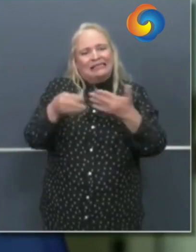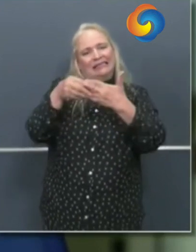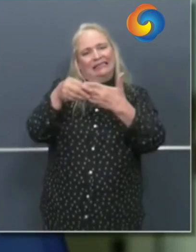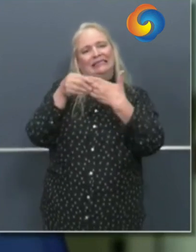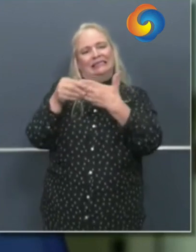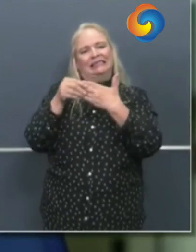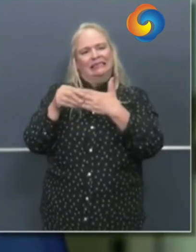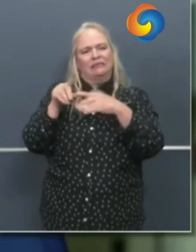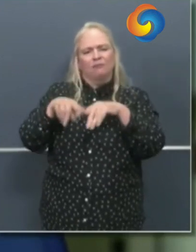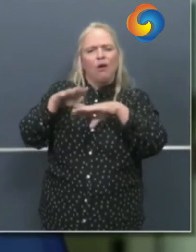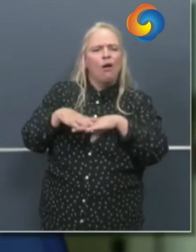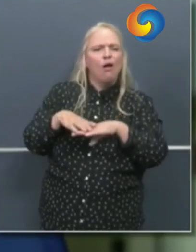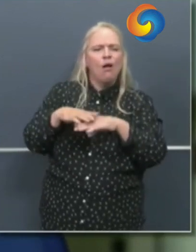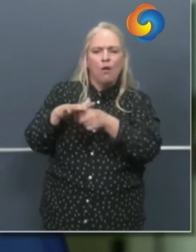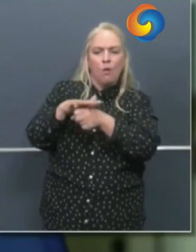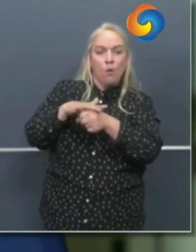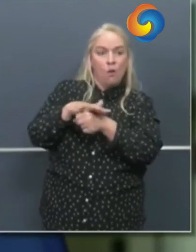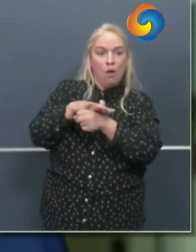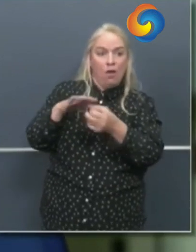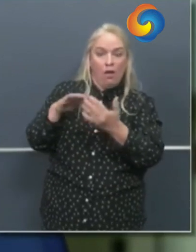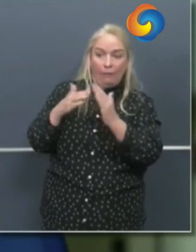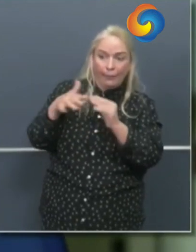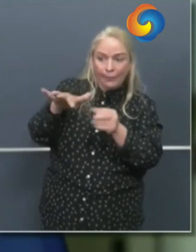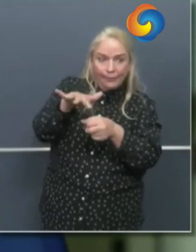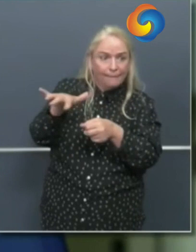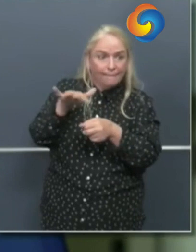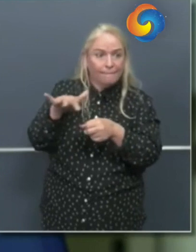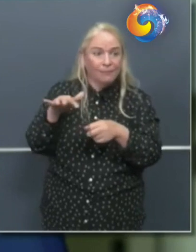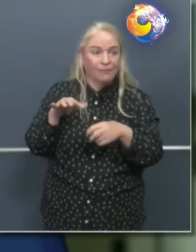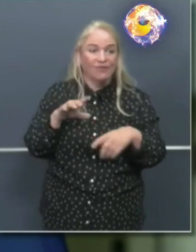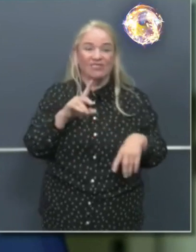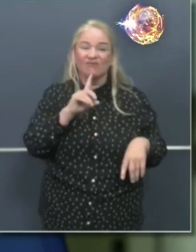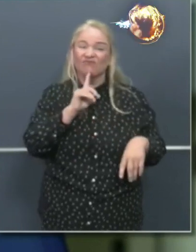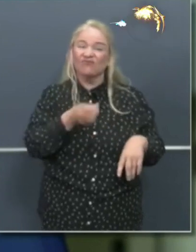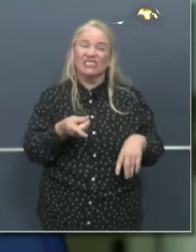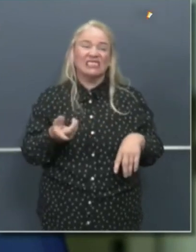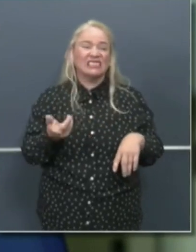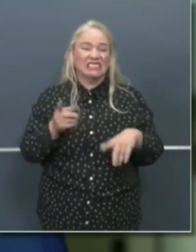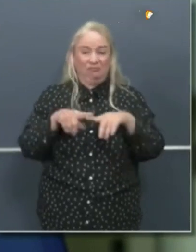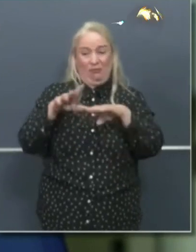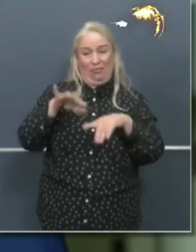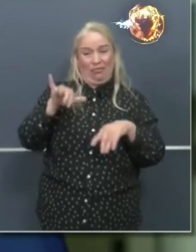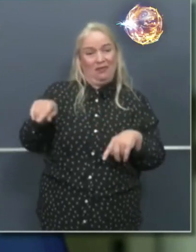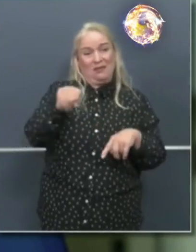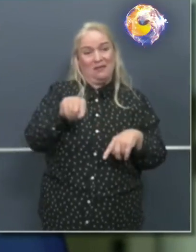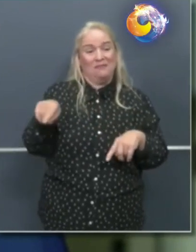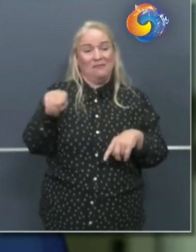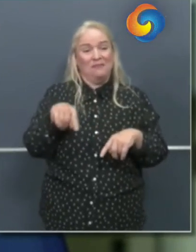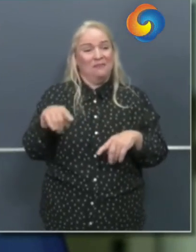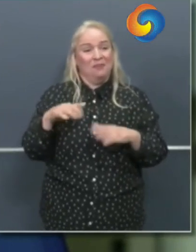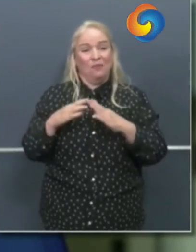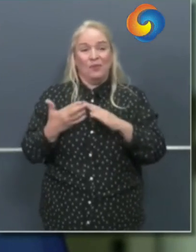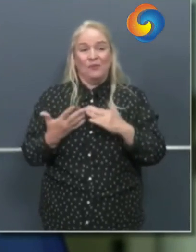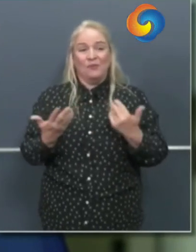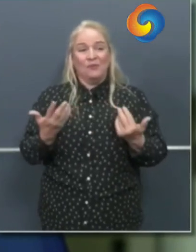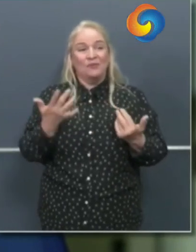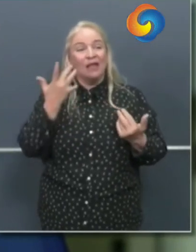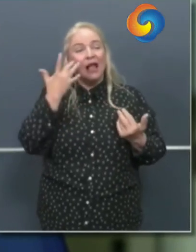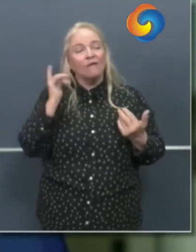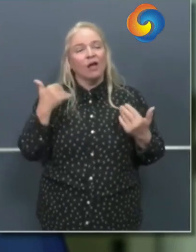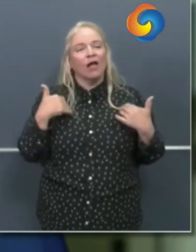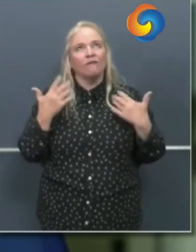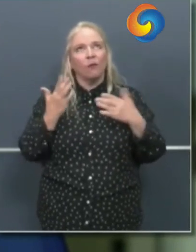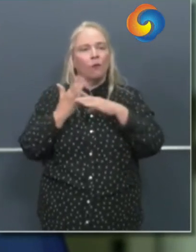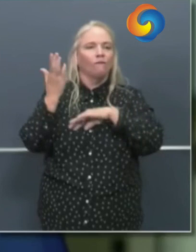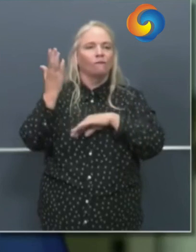conditions i know it sounds almost like a mantra but it's foundational in a state again as large as california thousand plus school districts